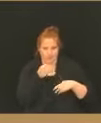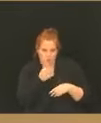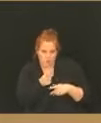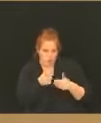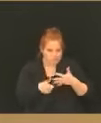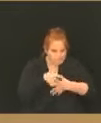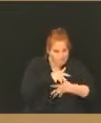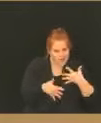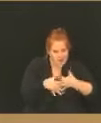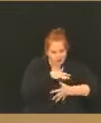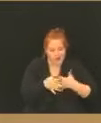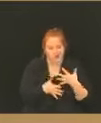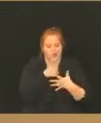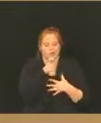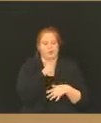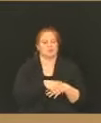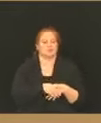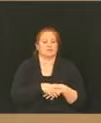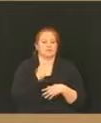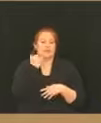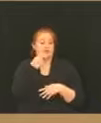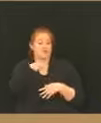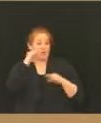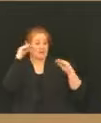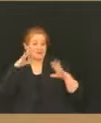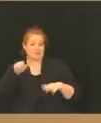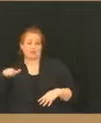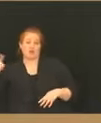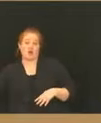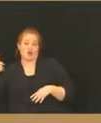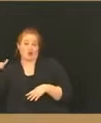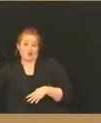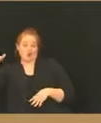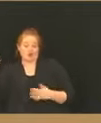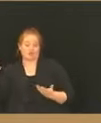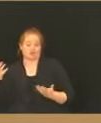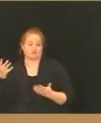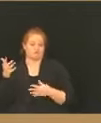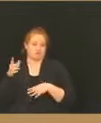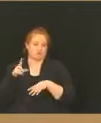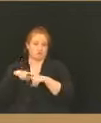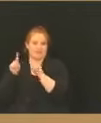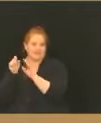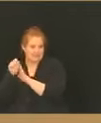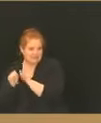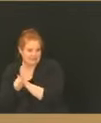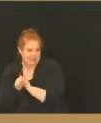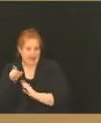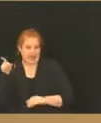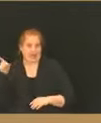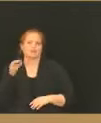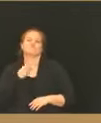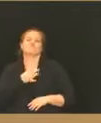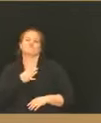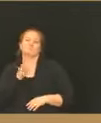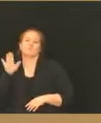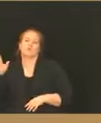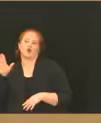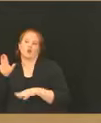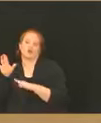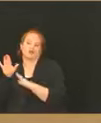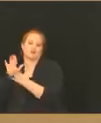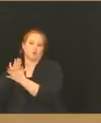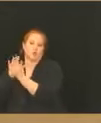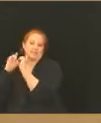if they are a teacher in another county or another state that they should certainly inquire from their